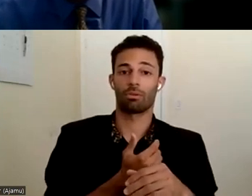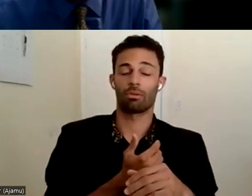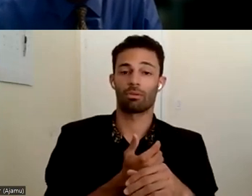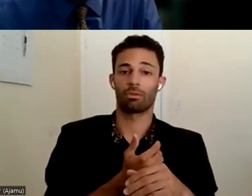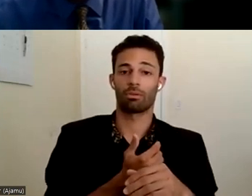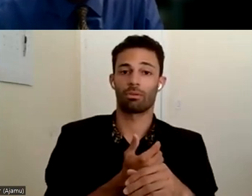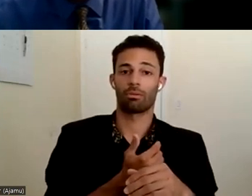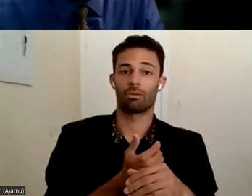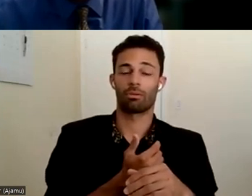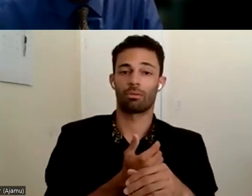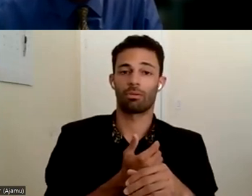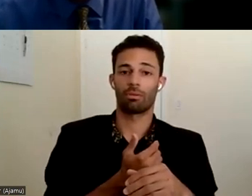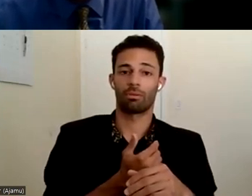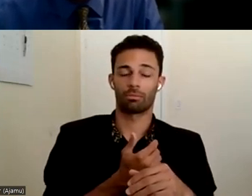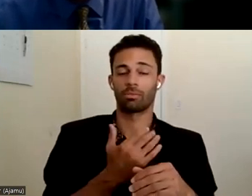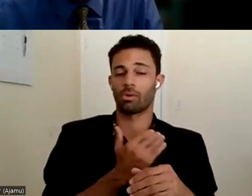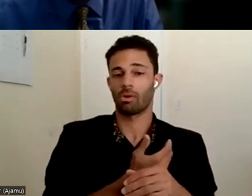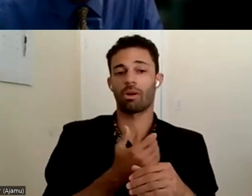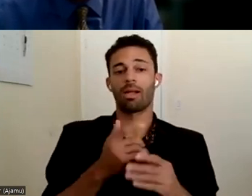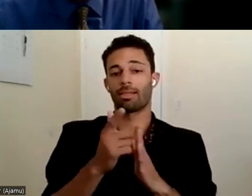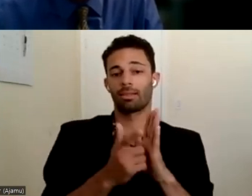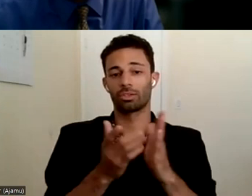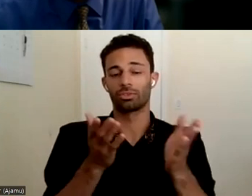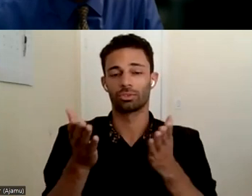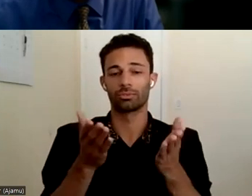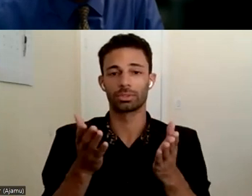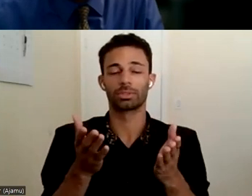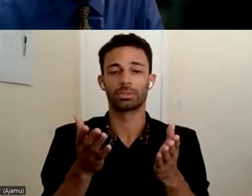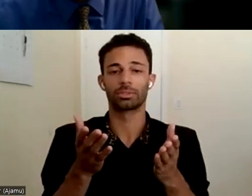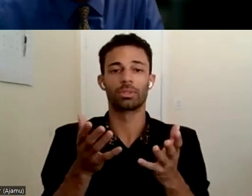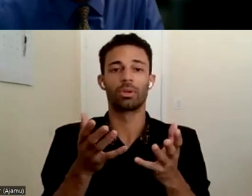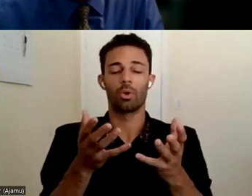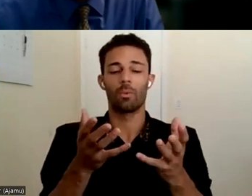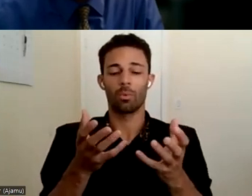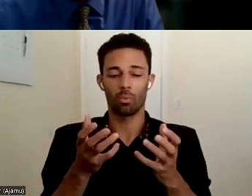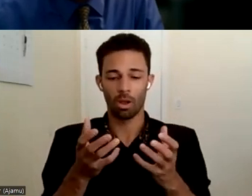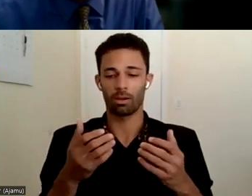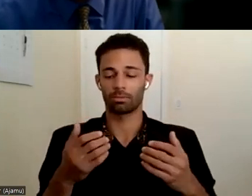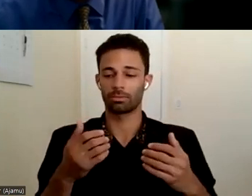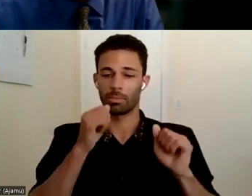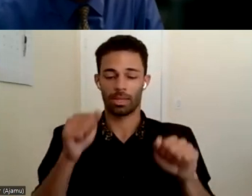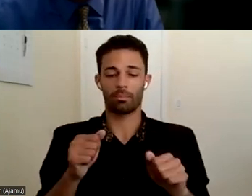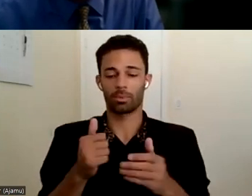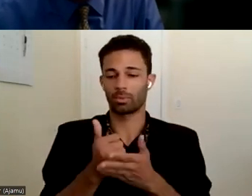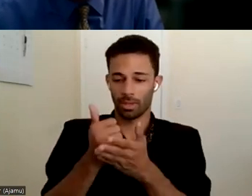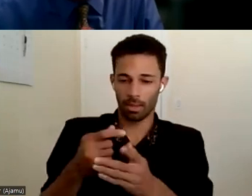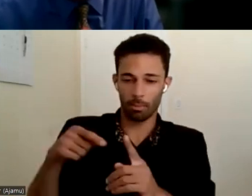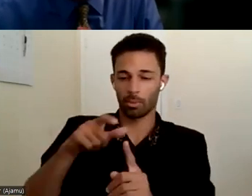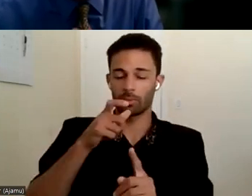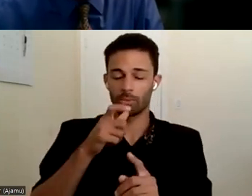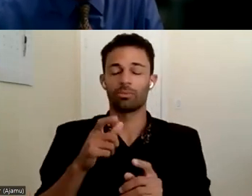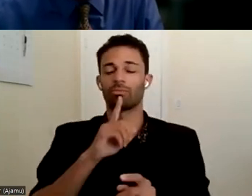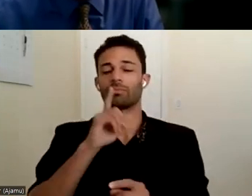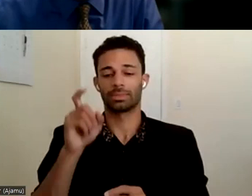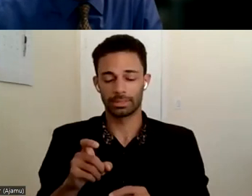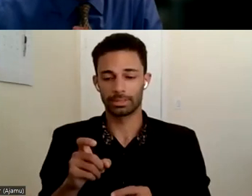as the legal services, you want to be positioned to, to help those most in need and our frontline responders, such as APS or the